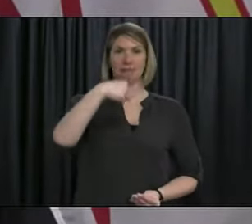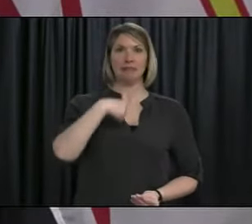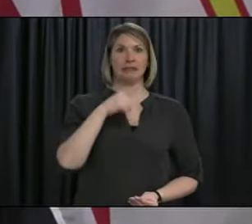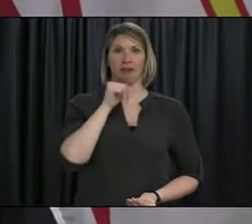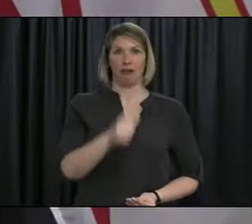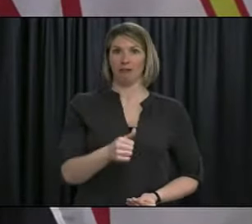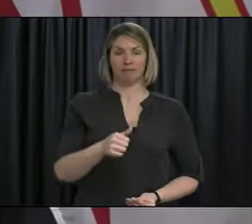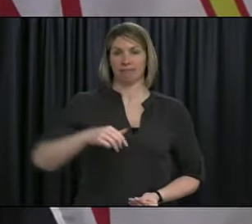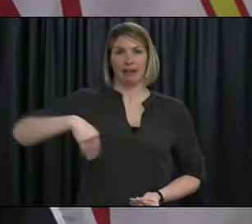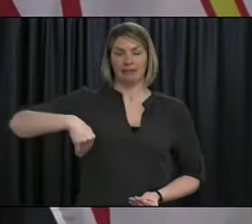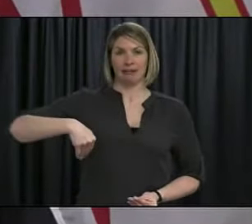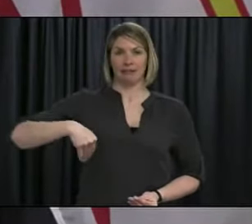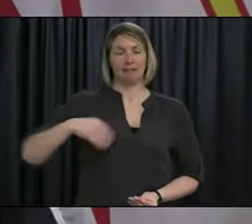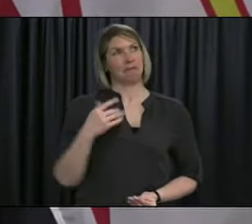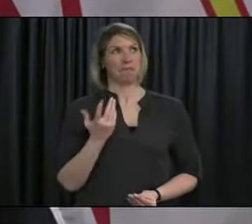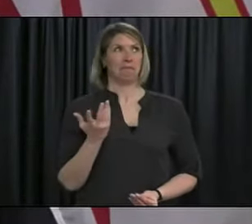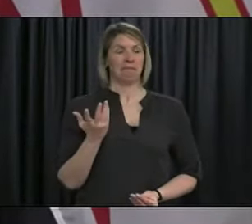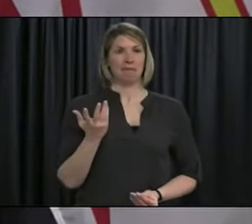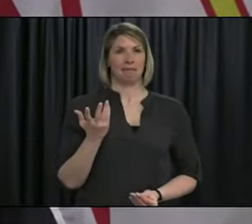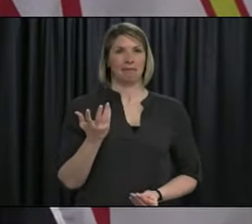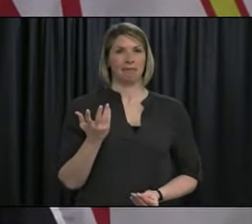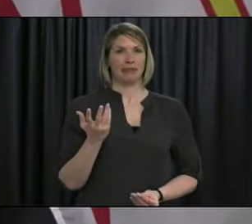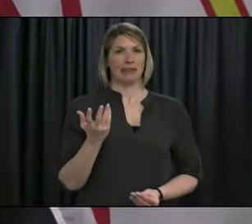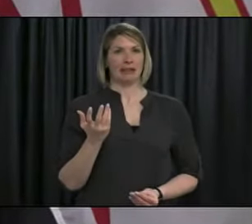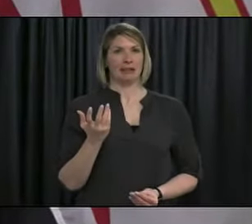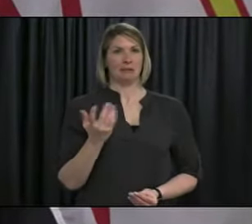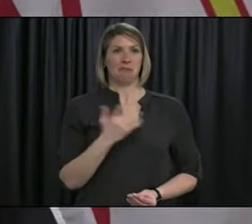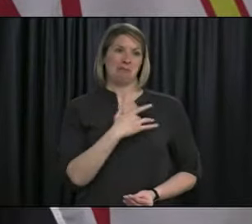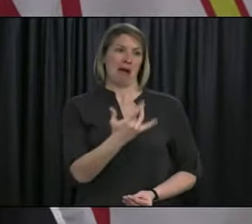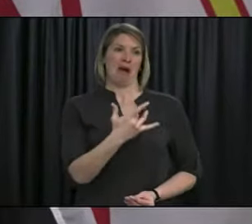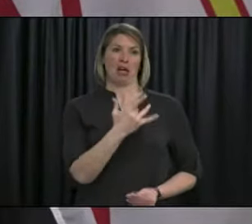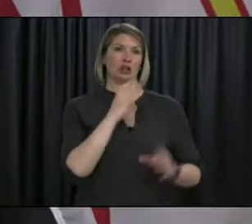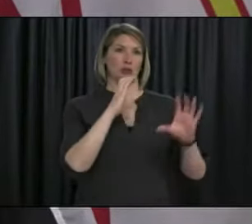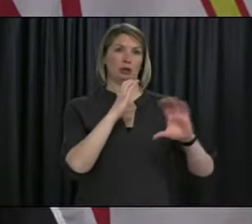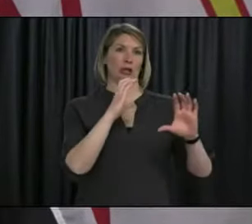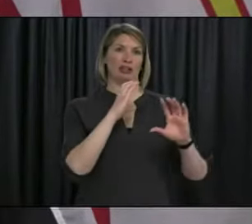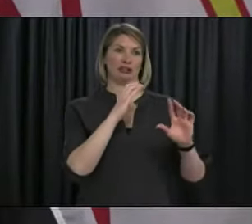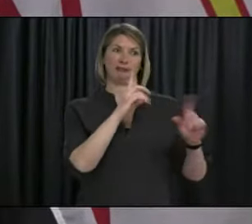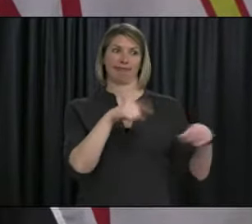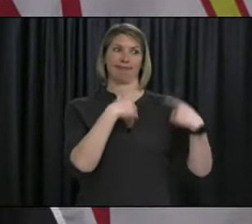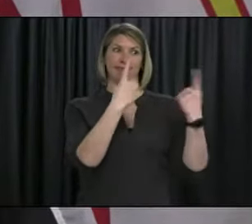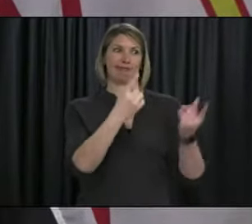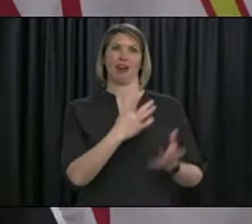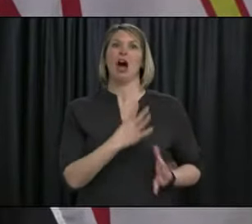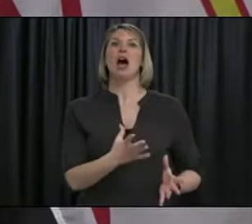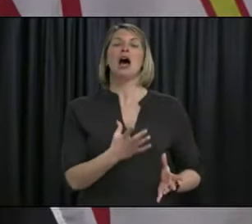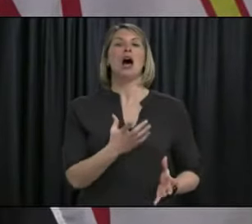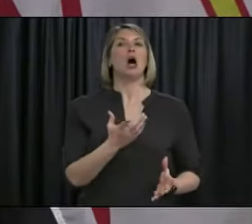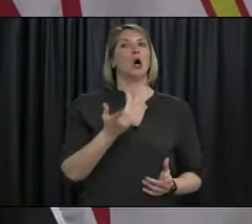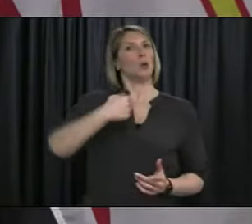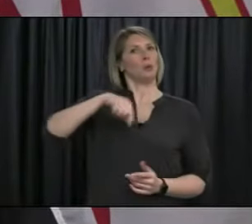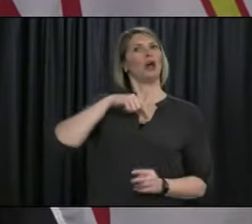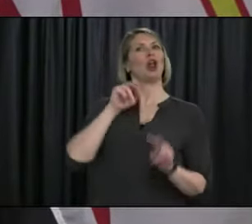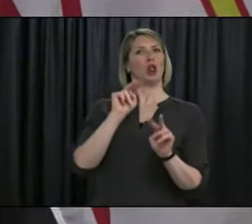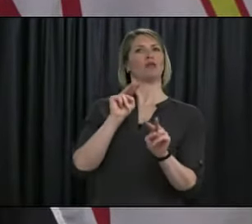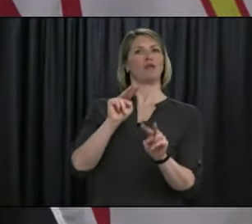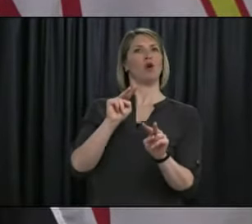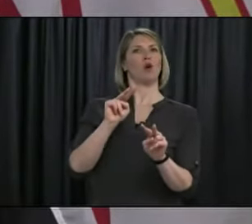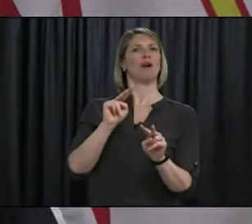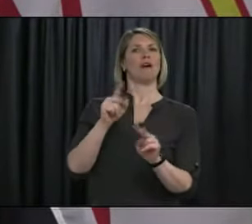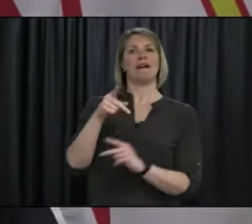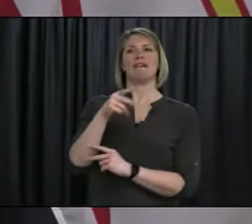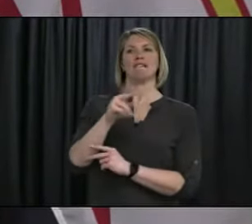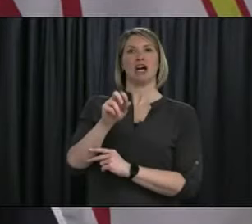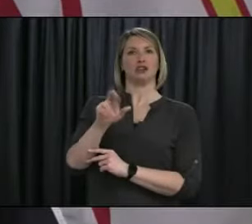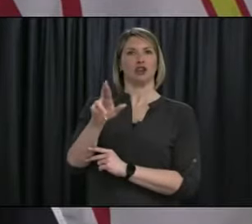happens. It's not that there's anything out of the ordinary happening there. But, you know, we look forward to Pfizer's